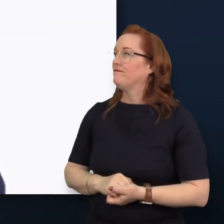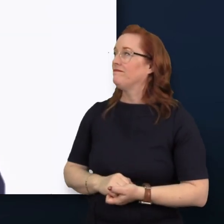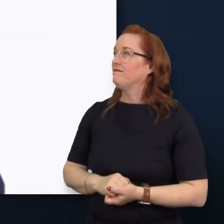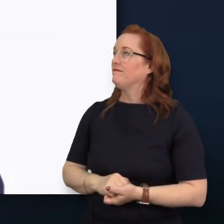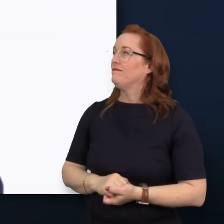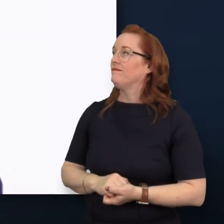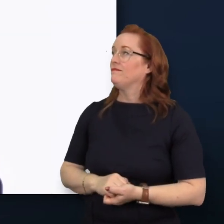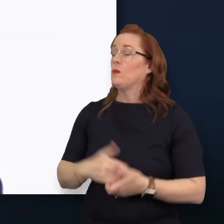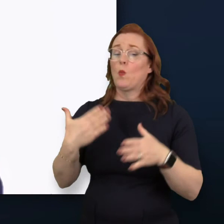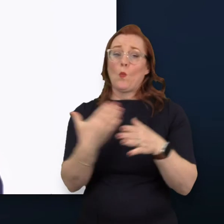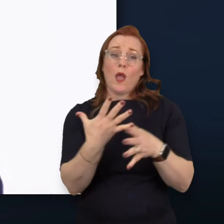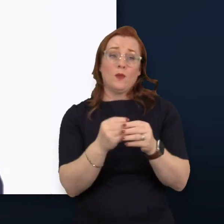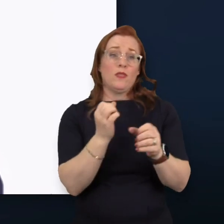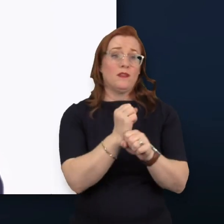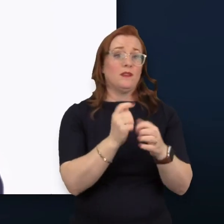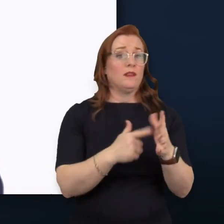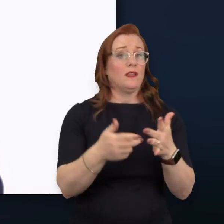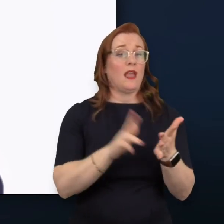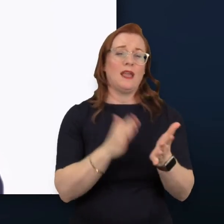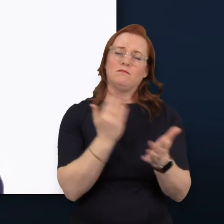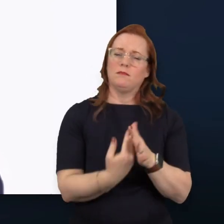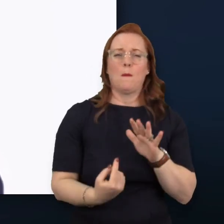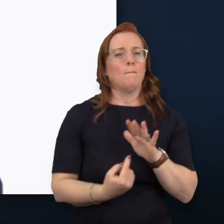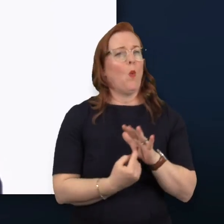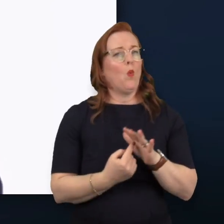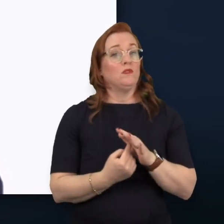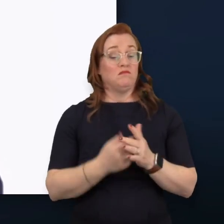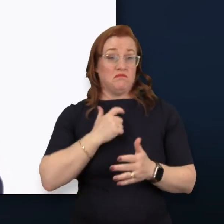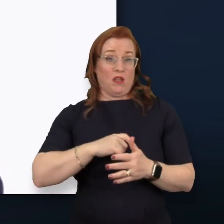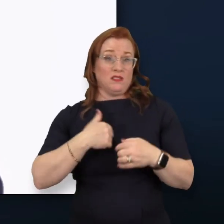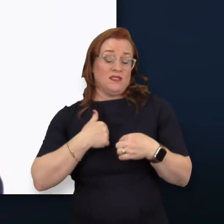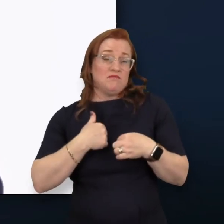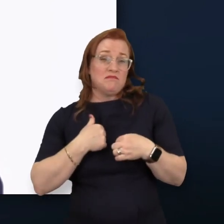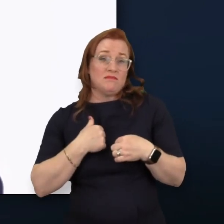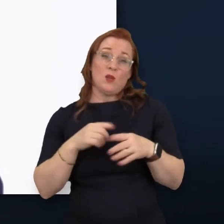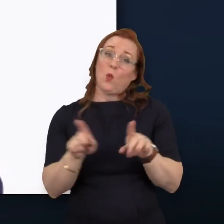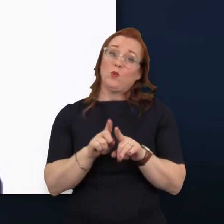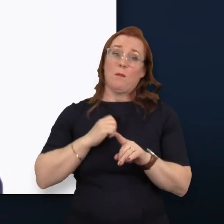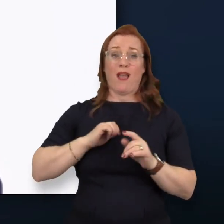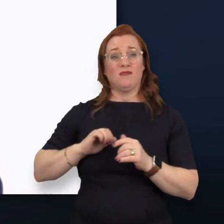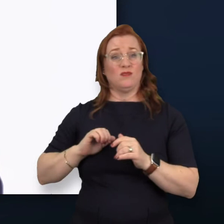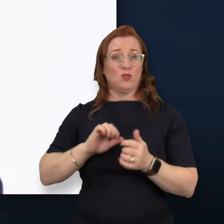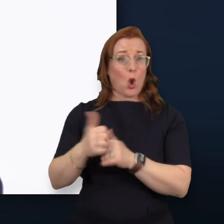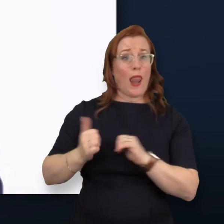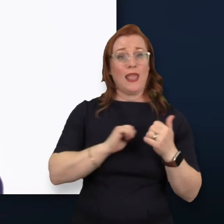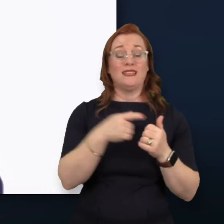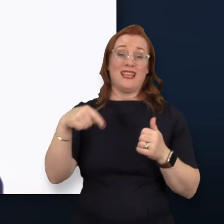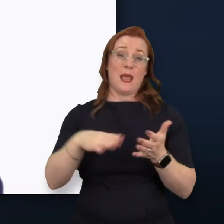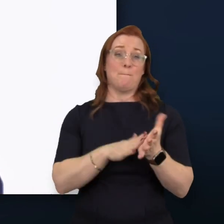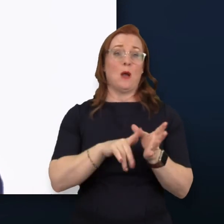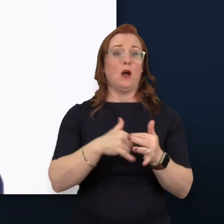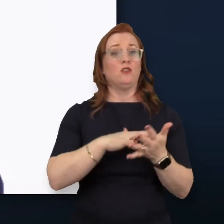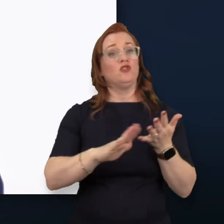Working with GAIN has been really important for me personally and for my colleagues at LARCH and in